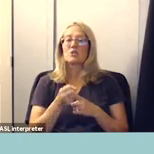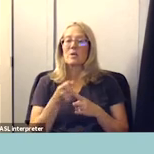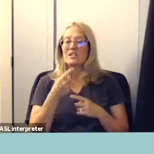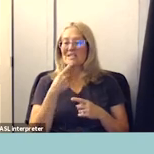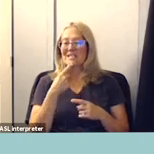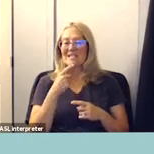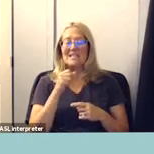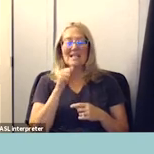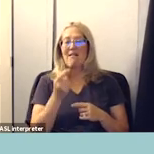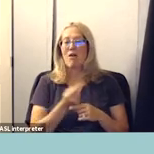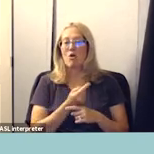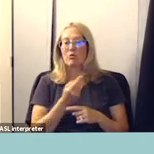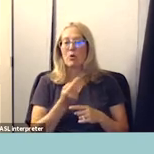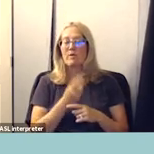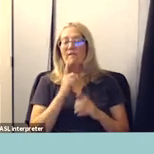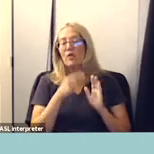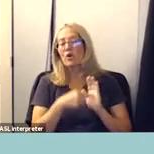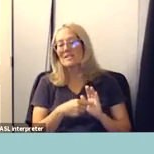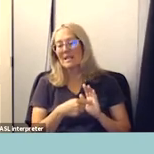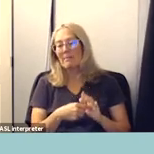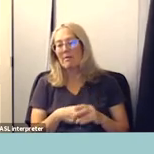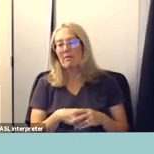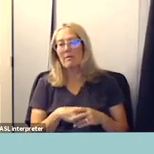so for example